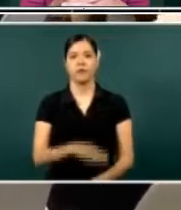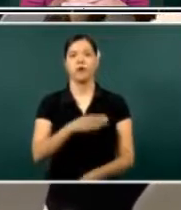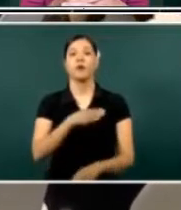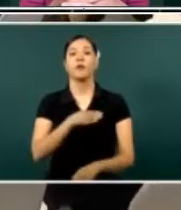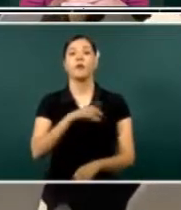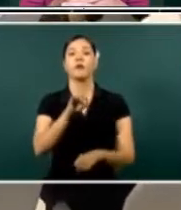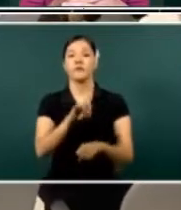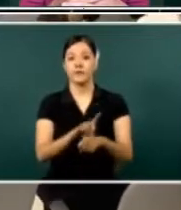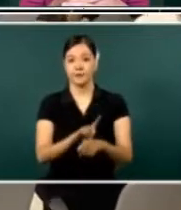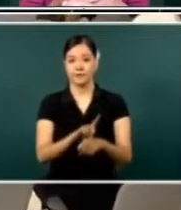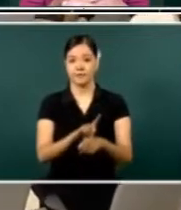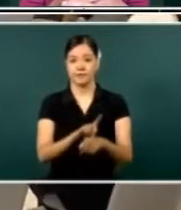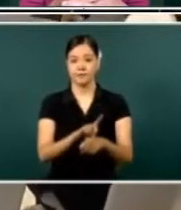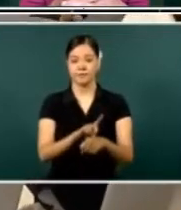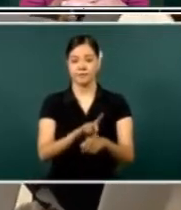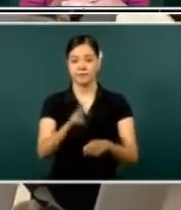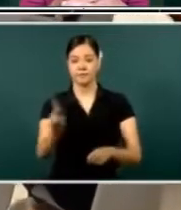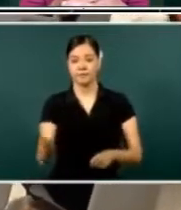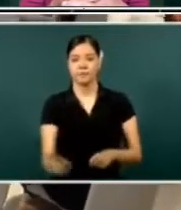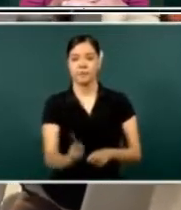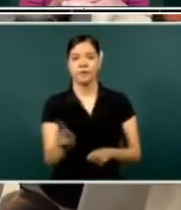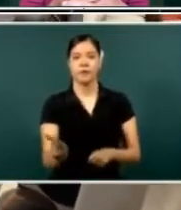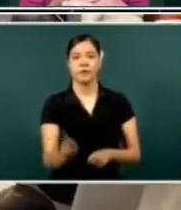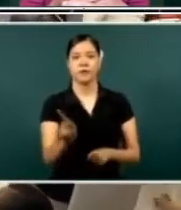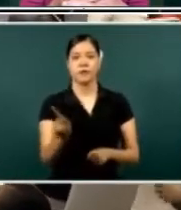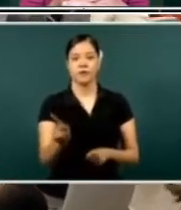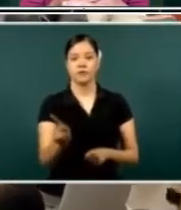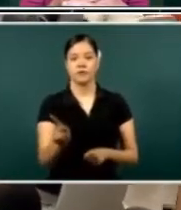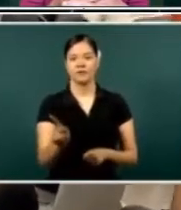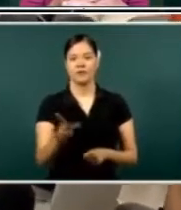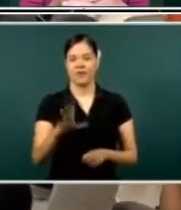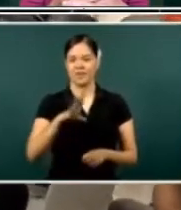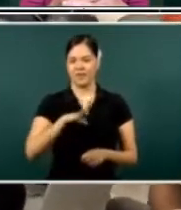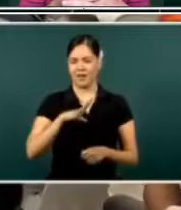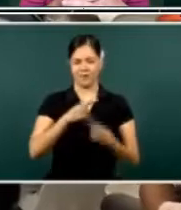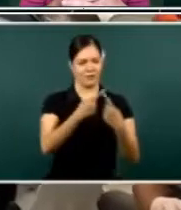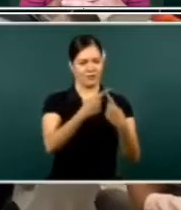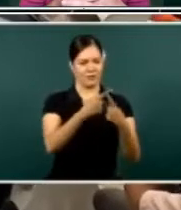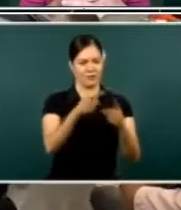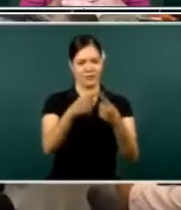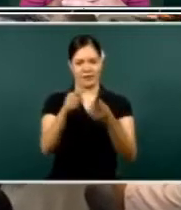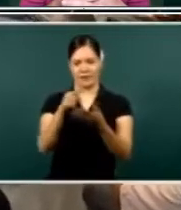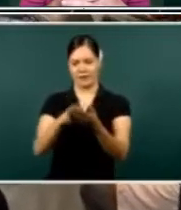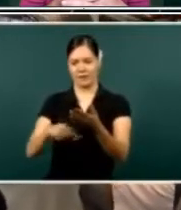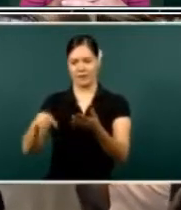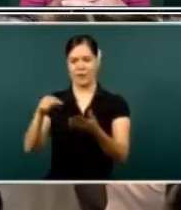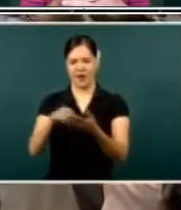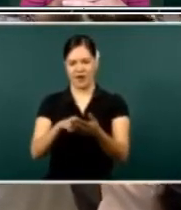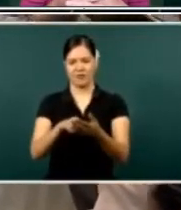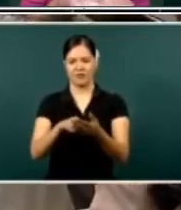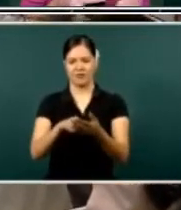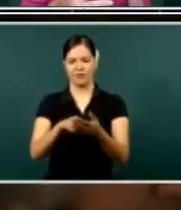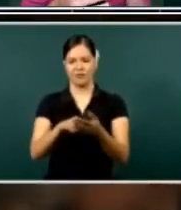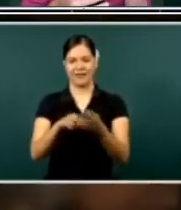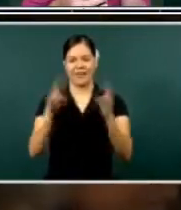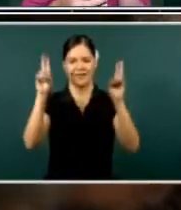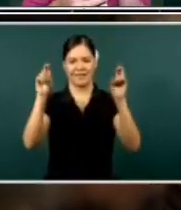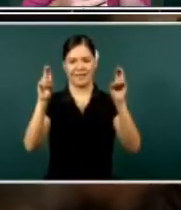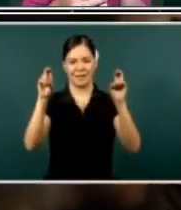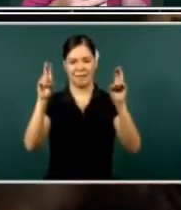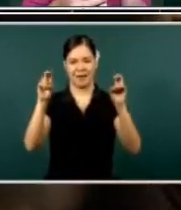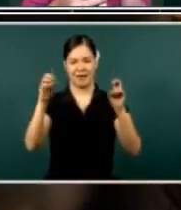Hello. I want to ask you regarding Durango, Durango. Something that, um,